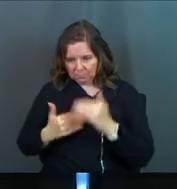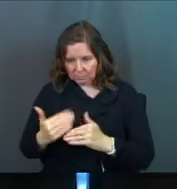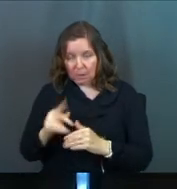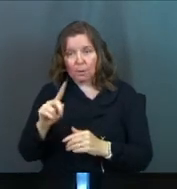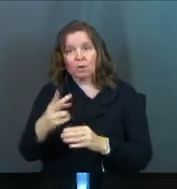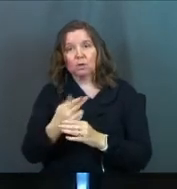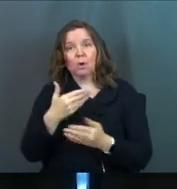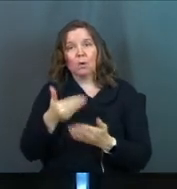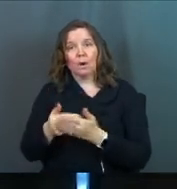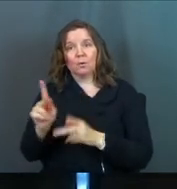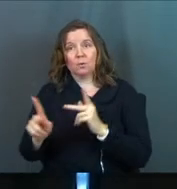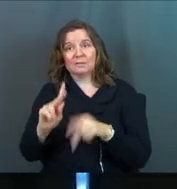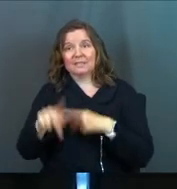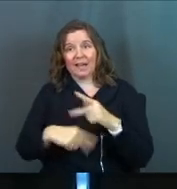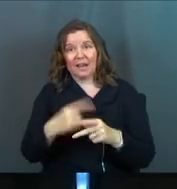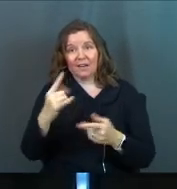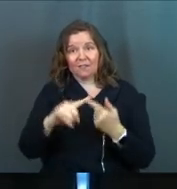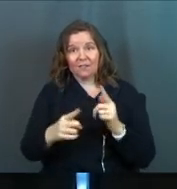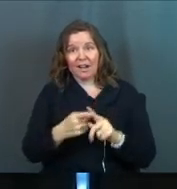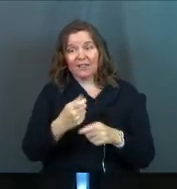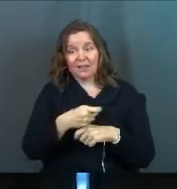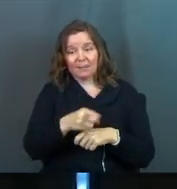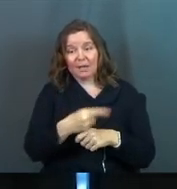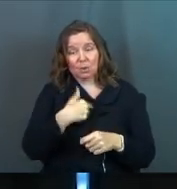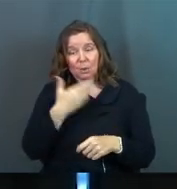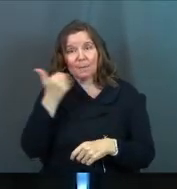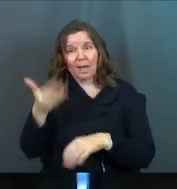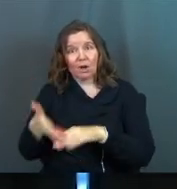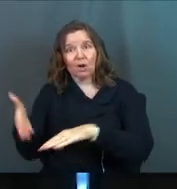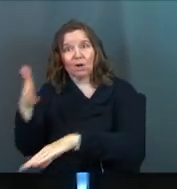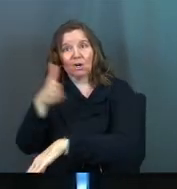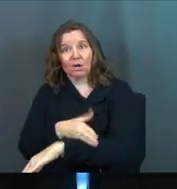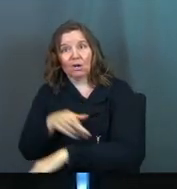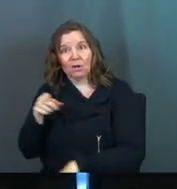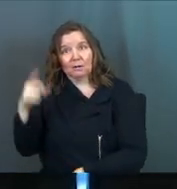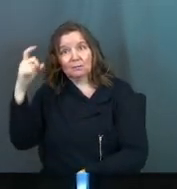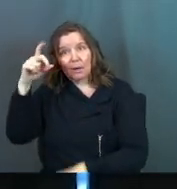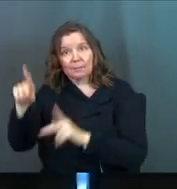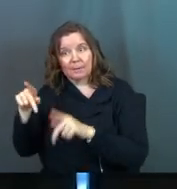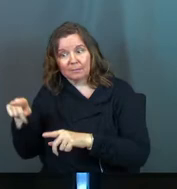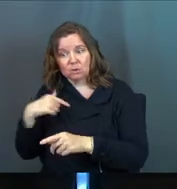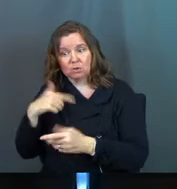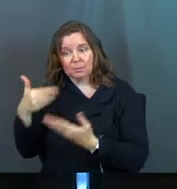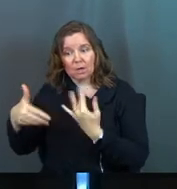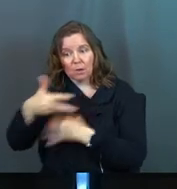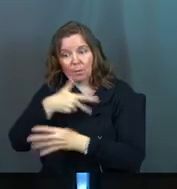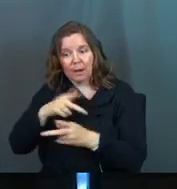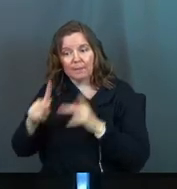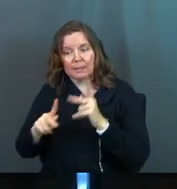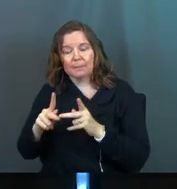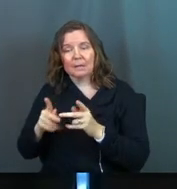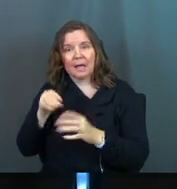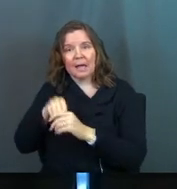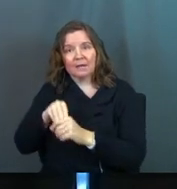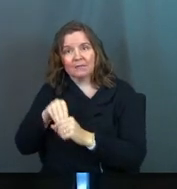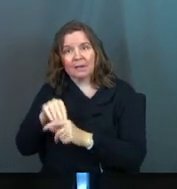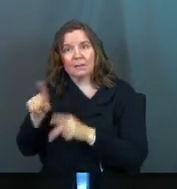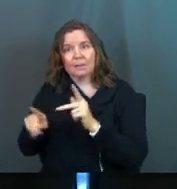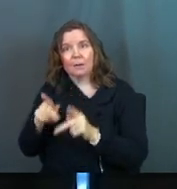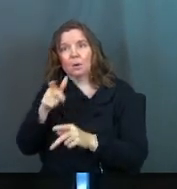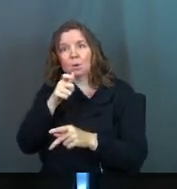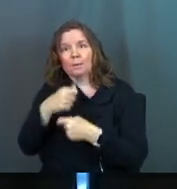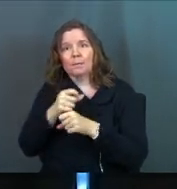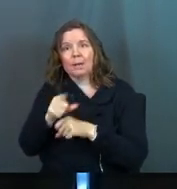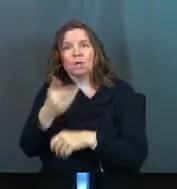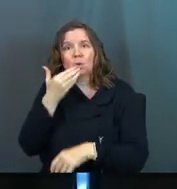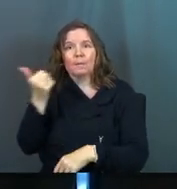And when you're around those kinds of friends, they make you better. You should be around friends and investing in people